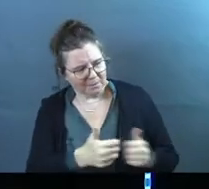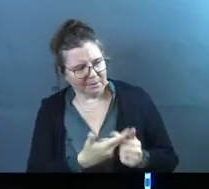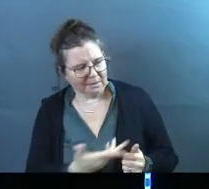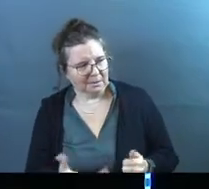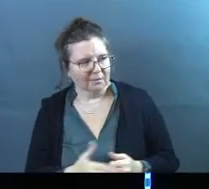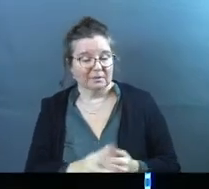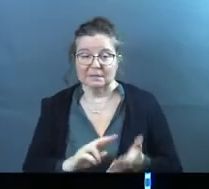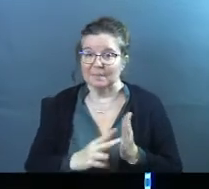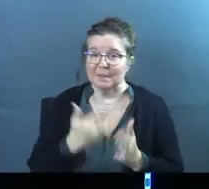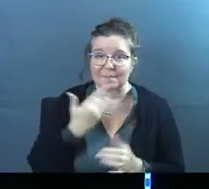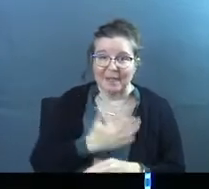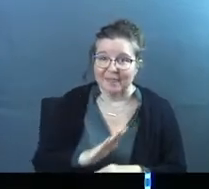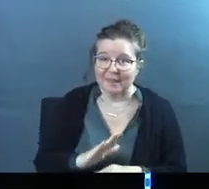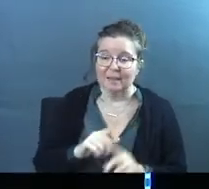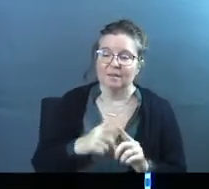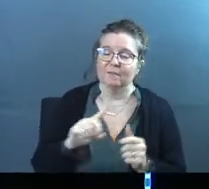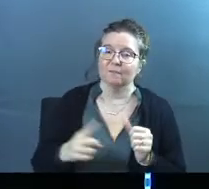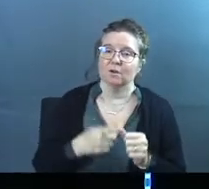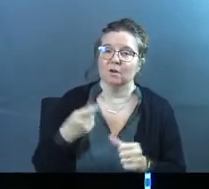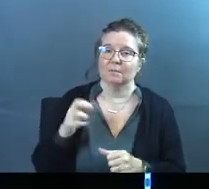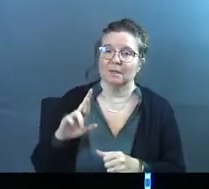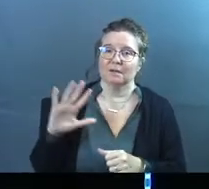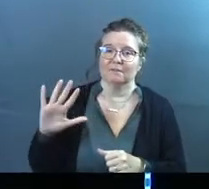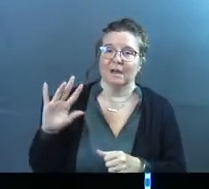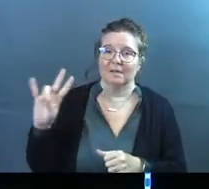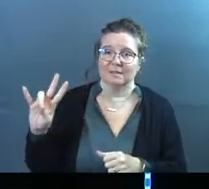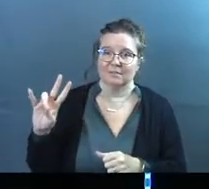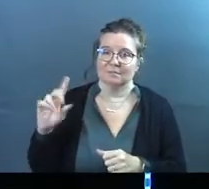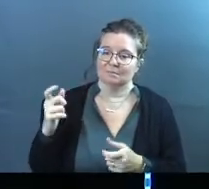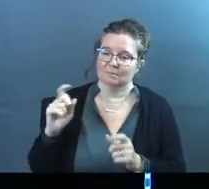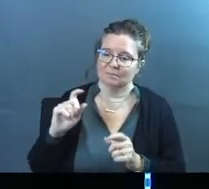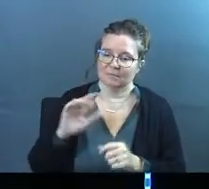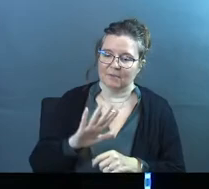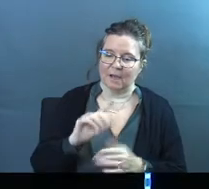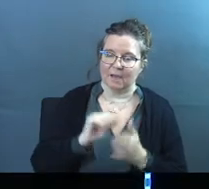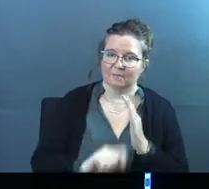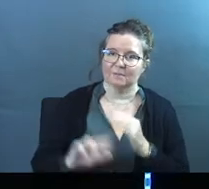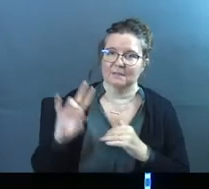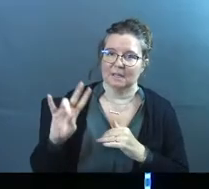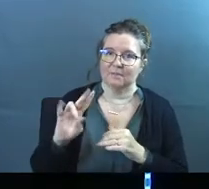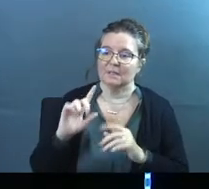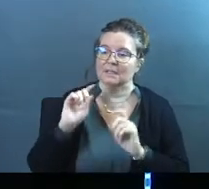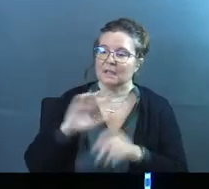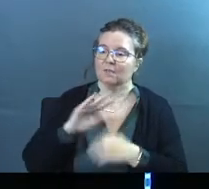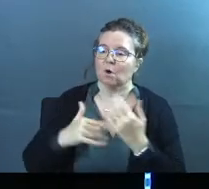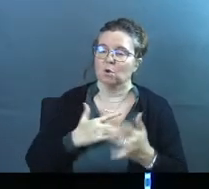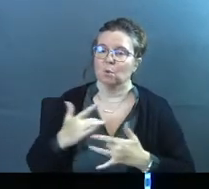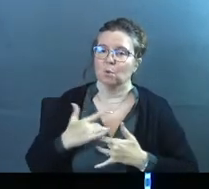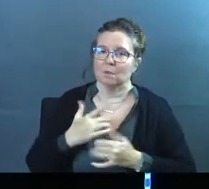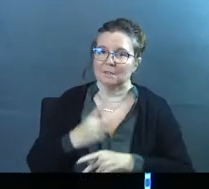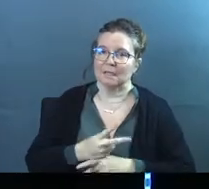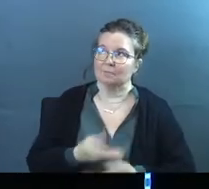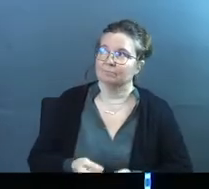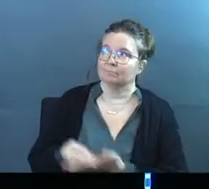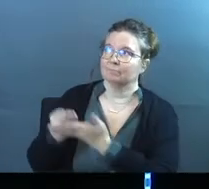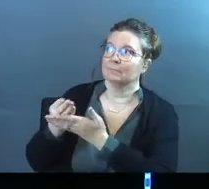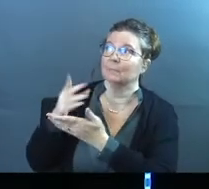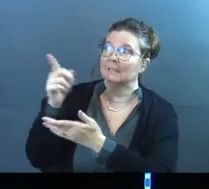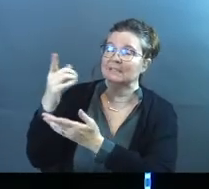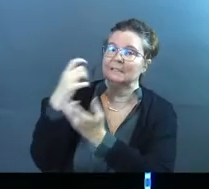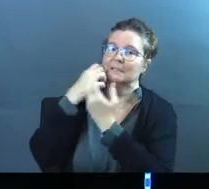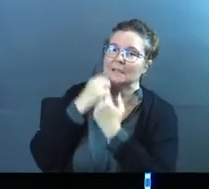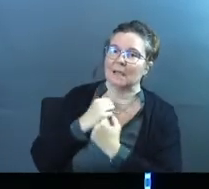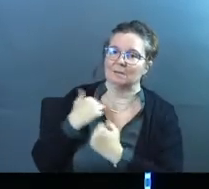stuff. Doesn't mean they're a bad thing. 1 Peter 5, 7, give all your worries and cares to God for he cares about you. He